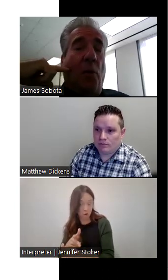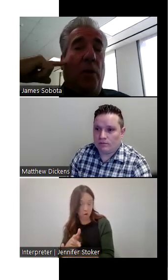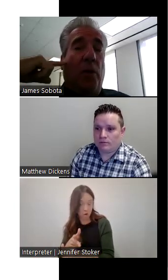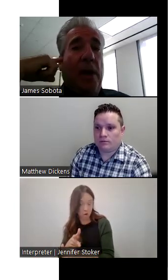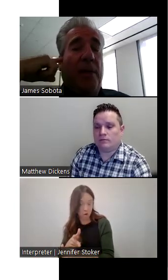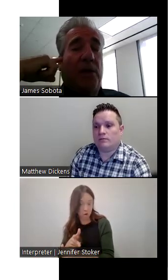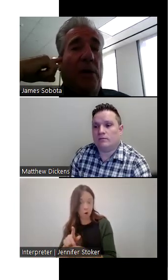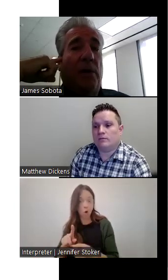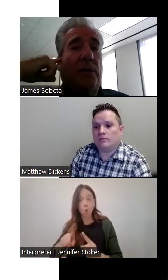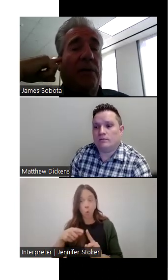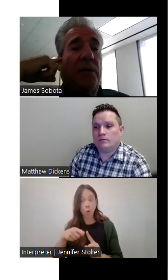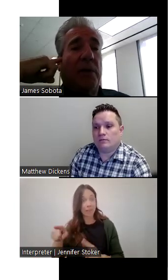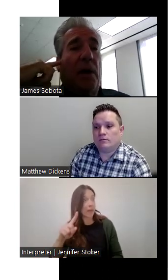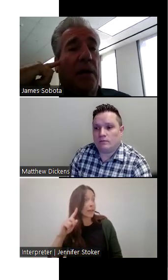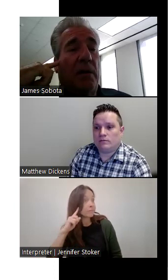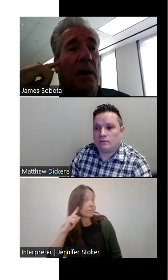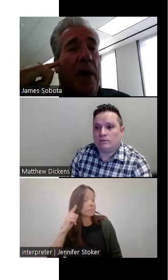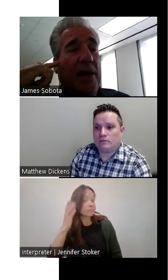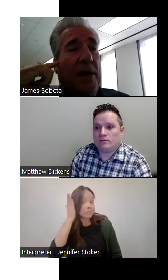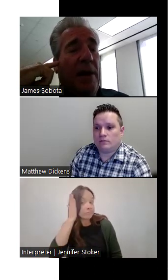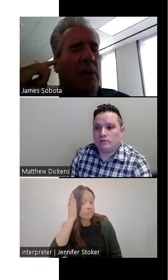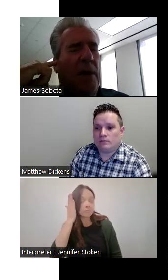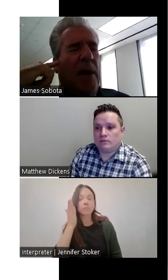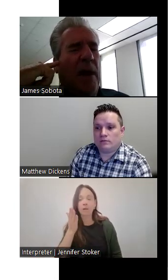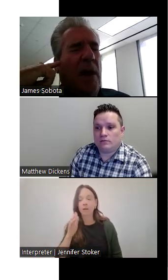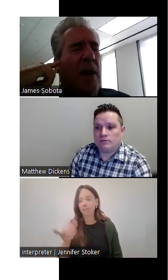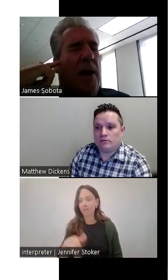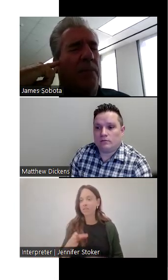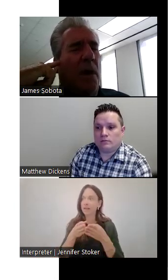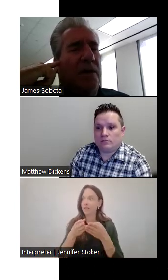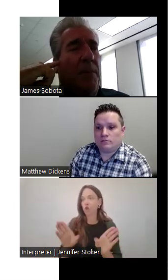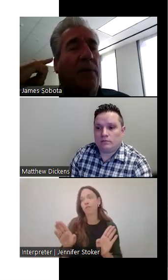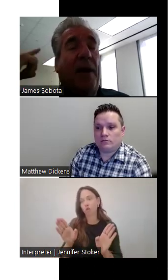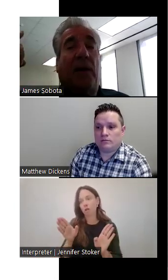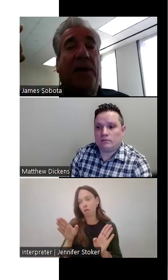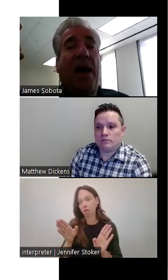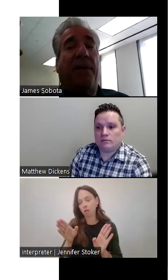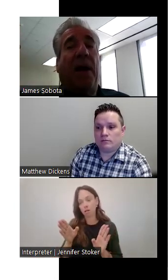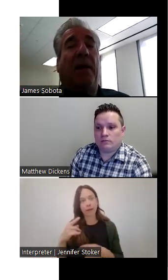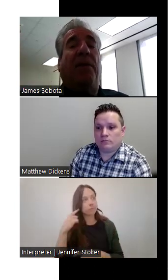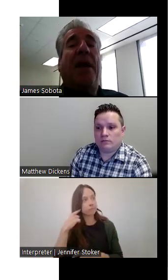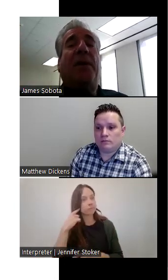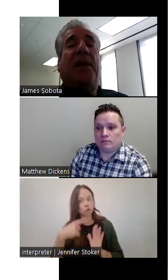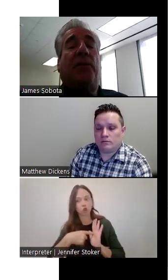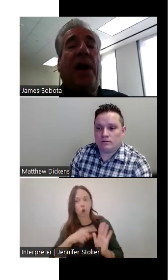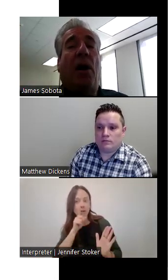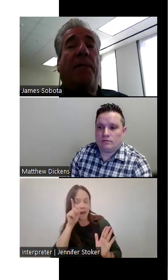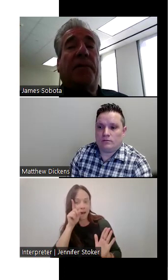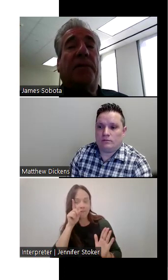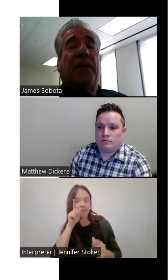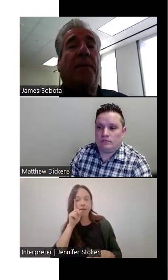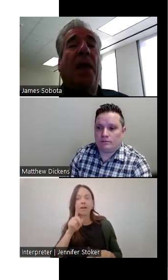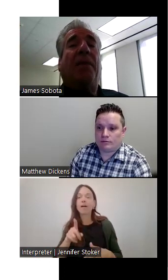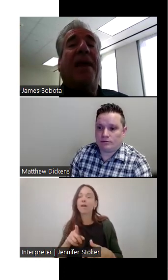you know, they're pointing at the ear, that's universal, uh, ADA or the, um, symbol that they're deaf, then we train